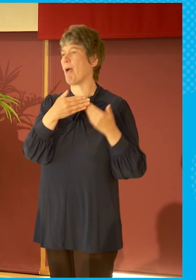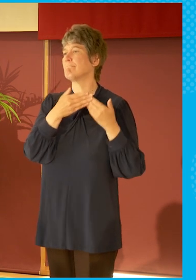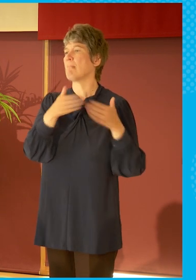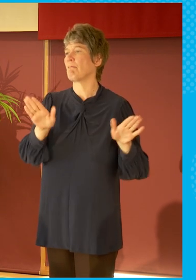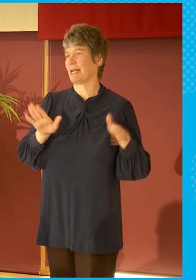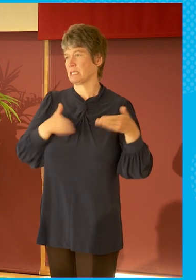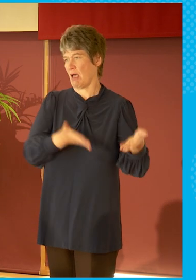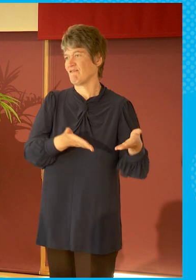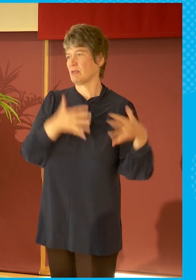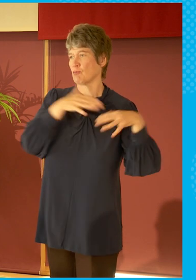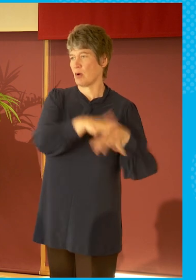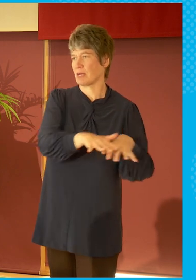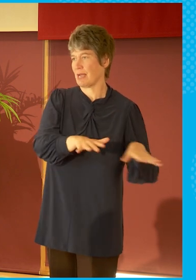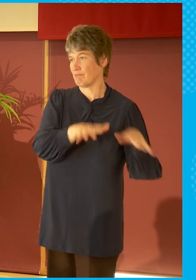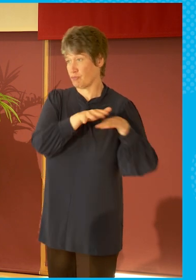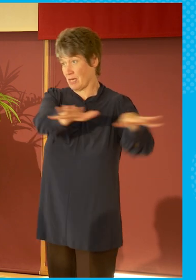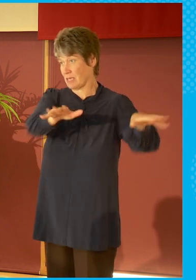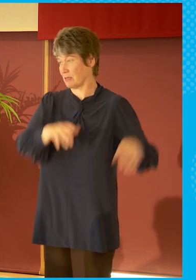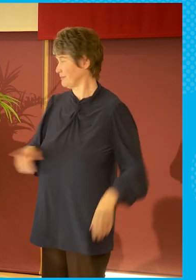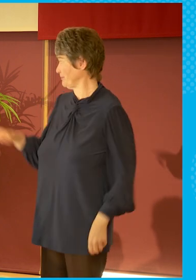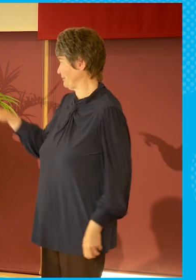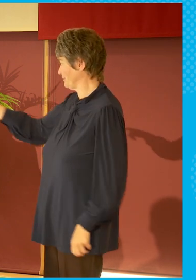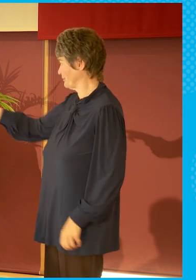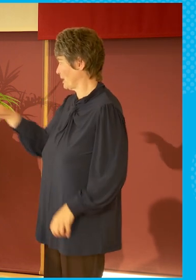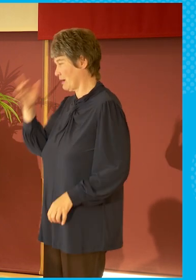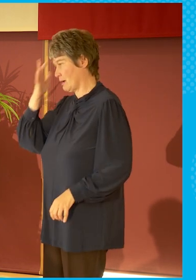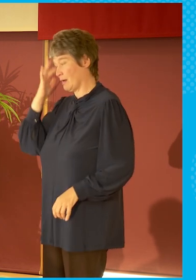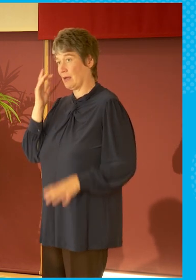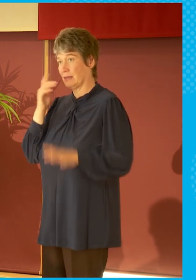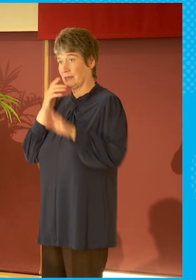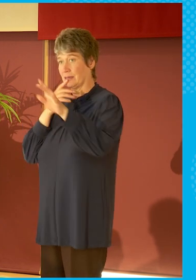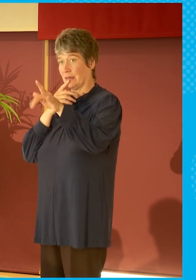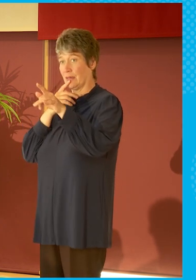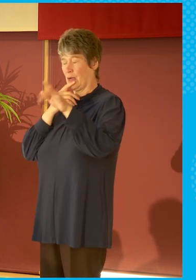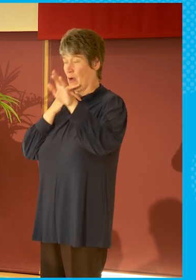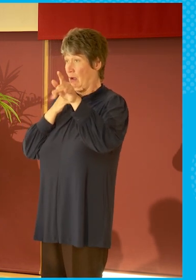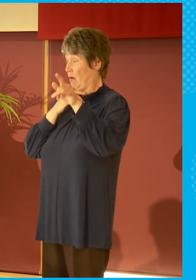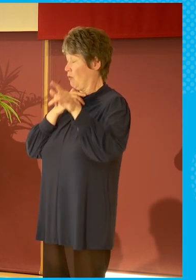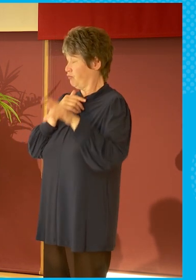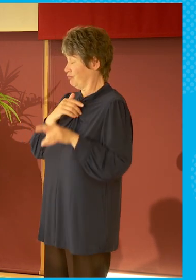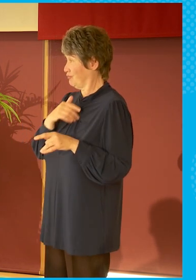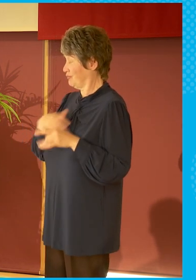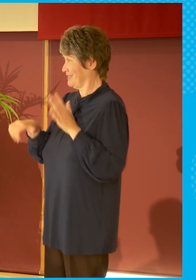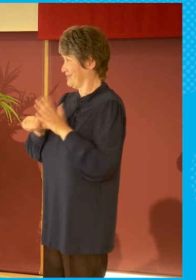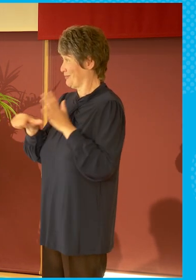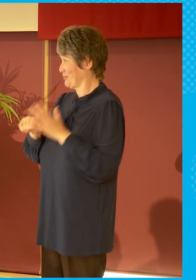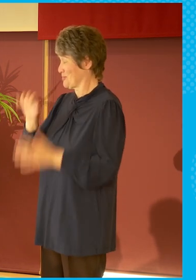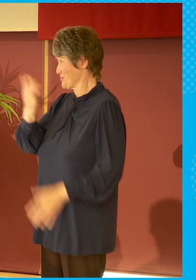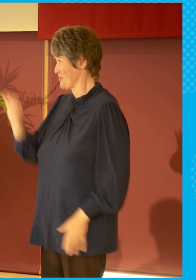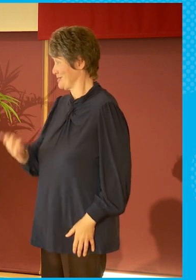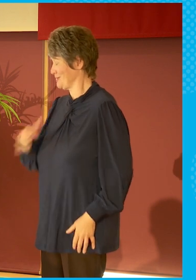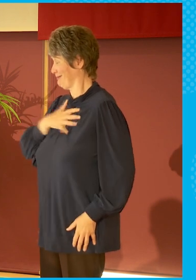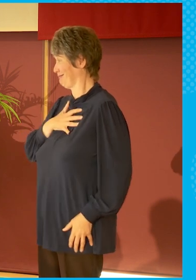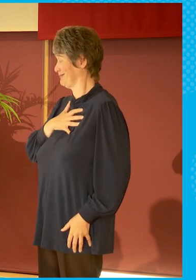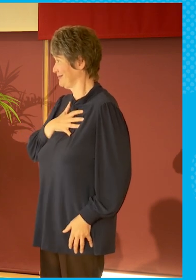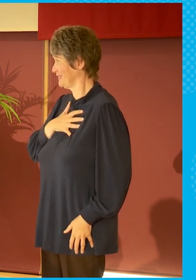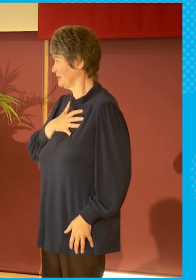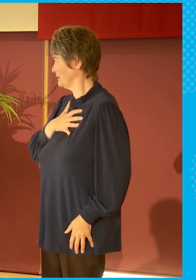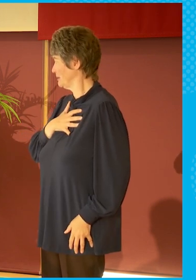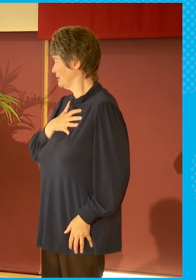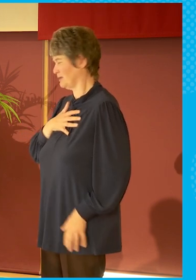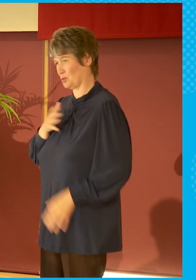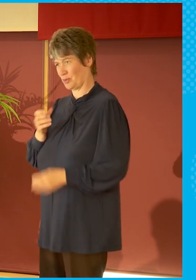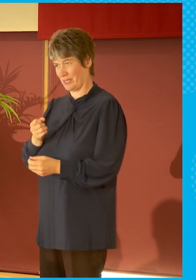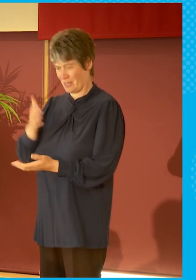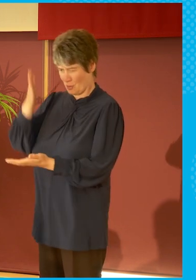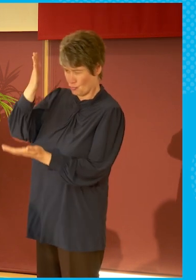Philip? What a nice, easy question. You've loved us. I think the, I mean, what is trust about?